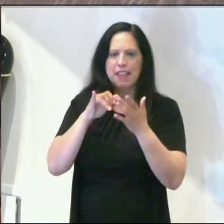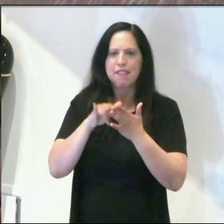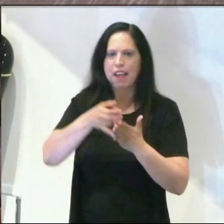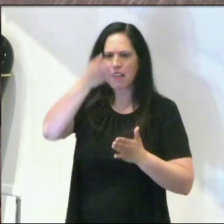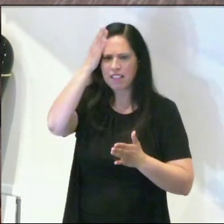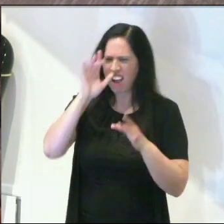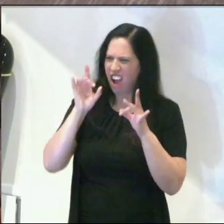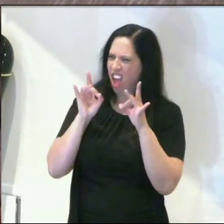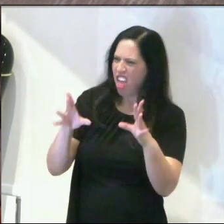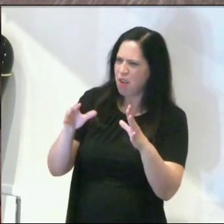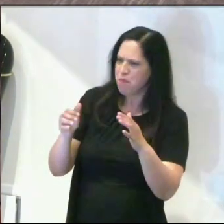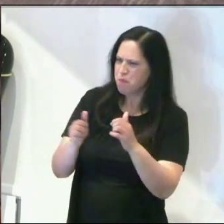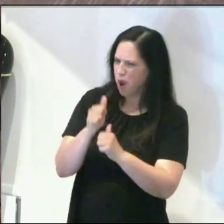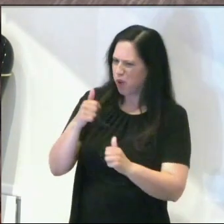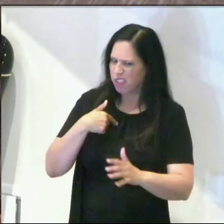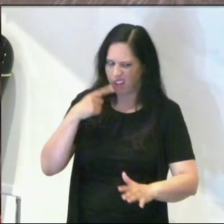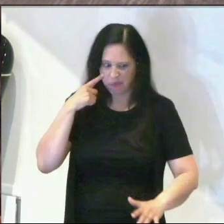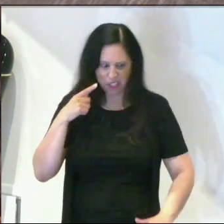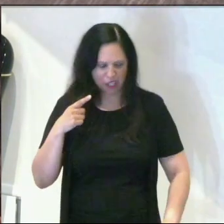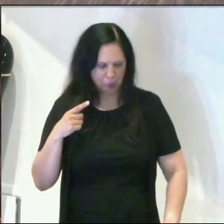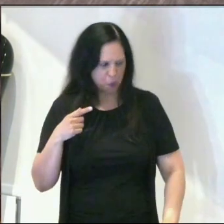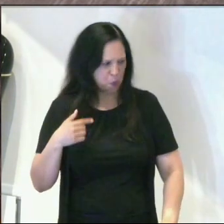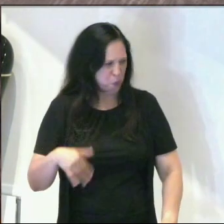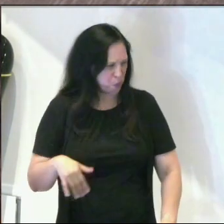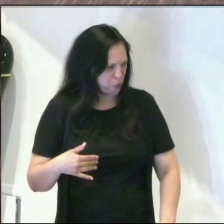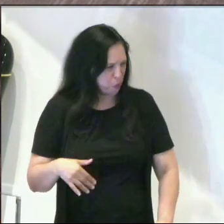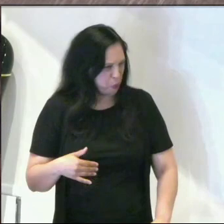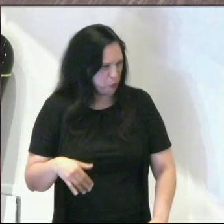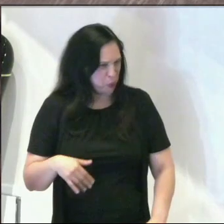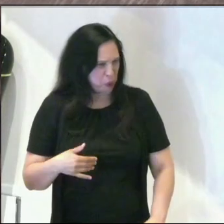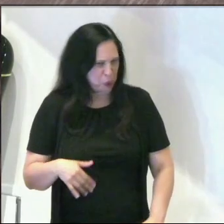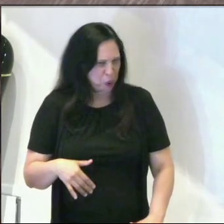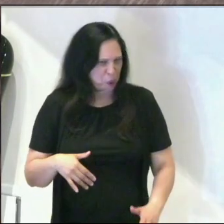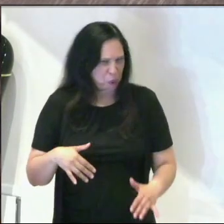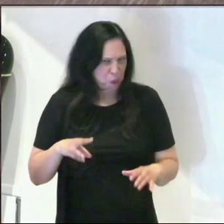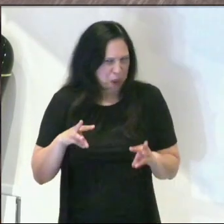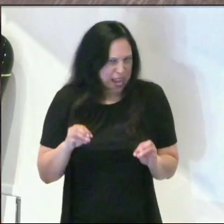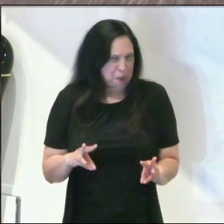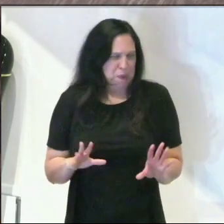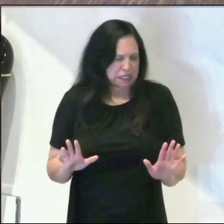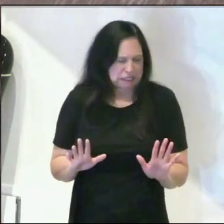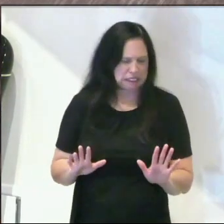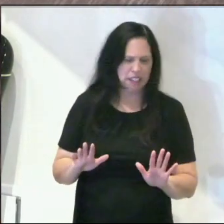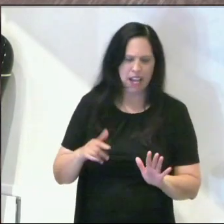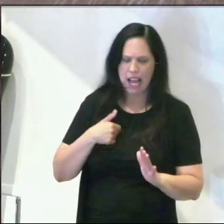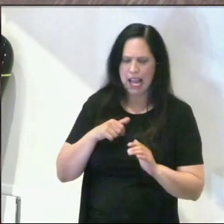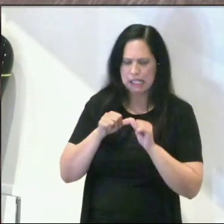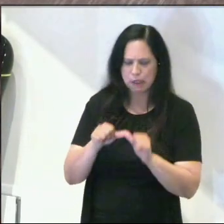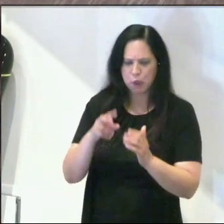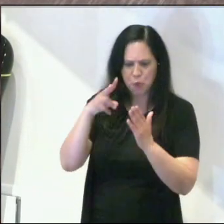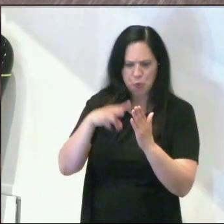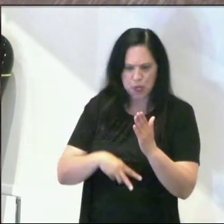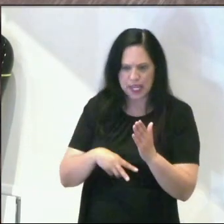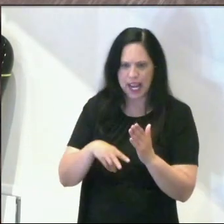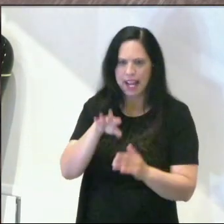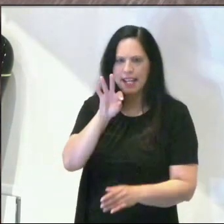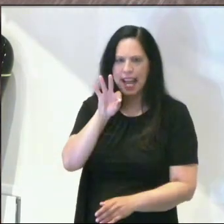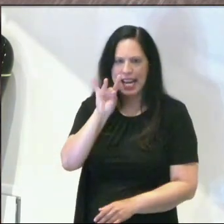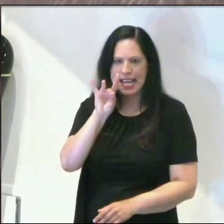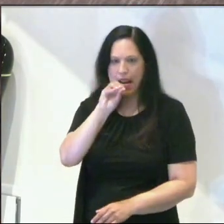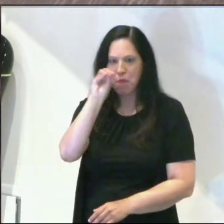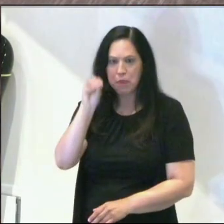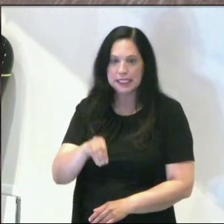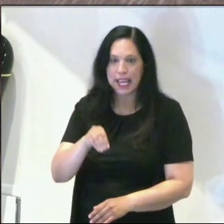I was like, holy cow. That's a little stiff. I kept reading though and like 98